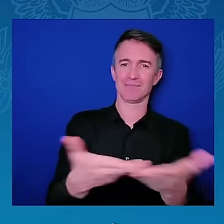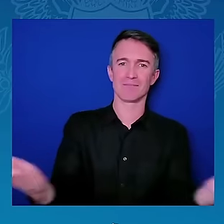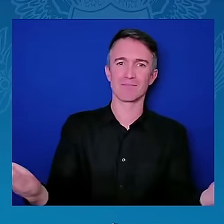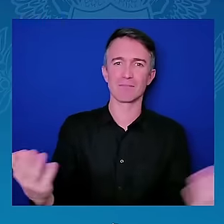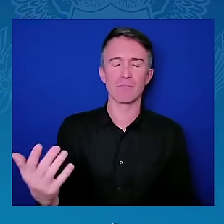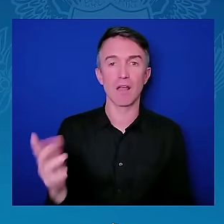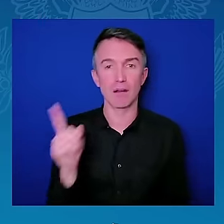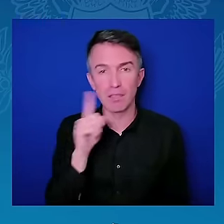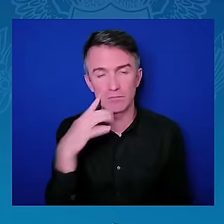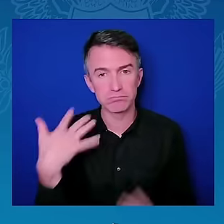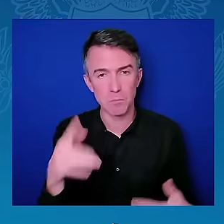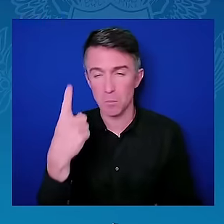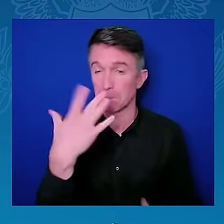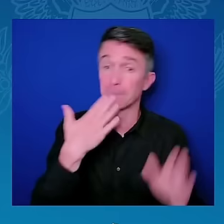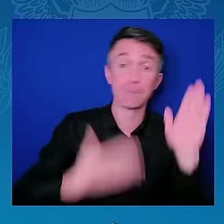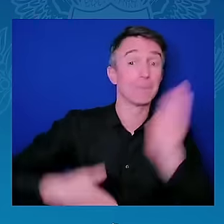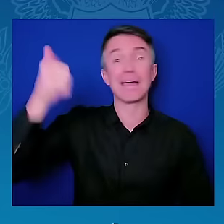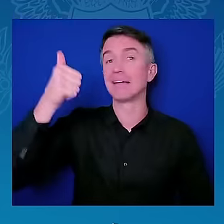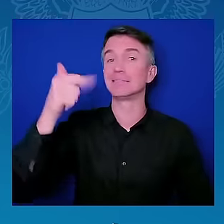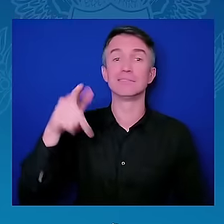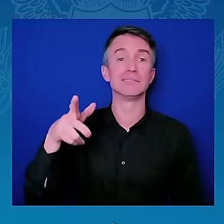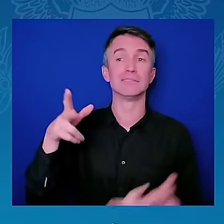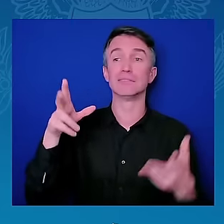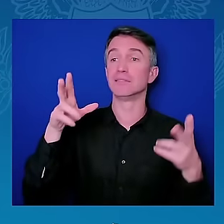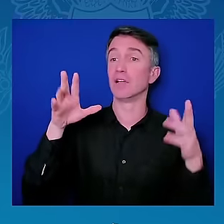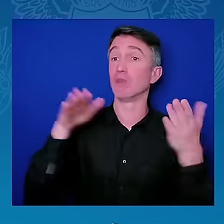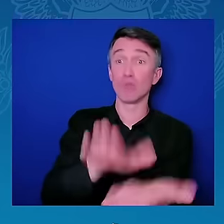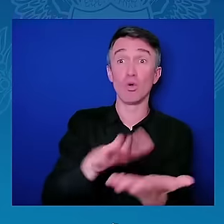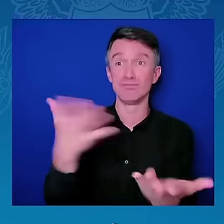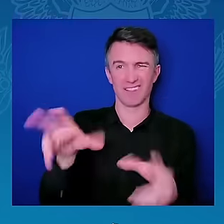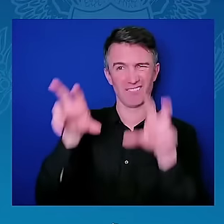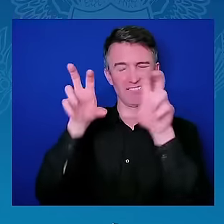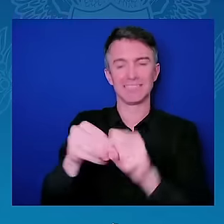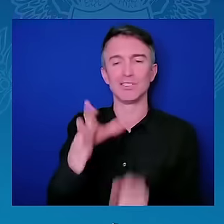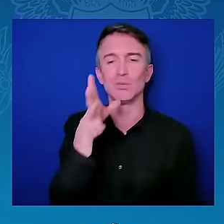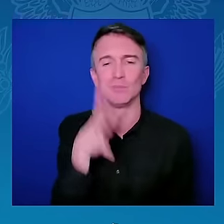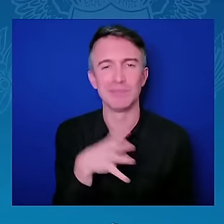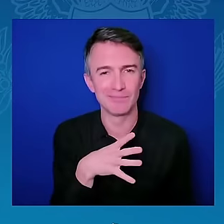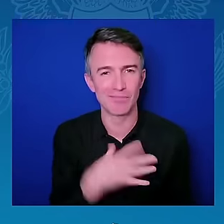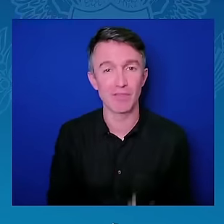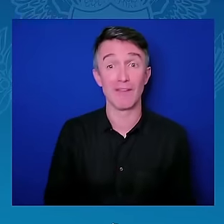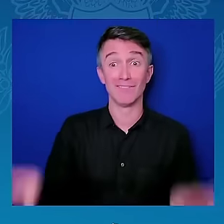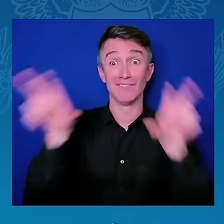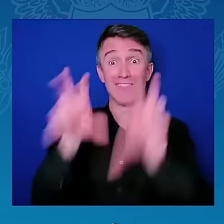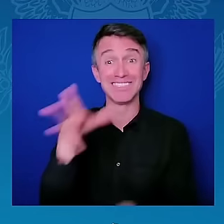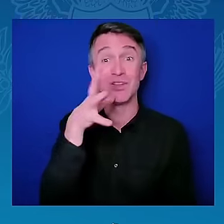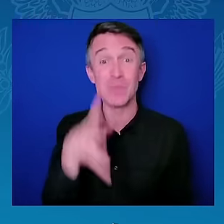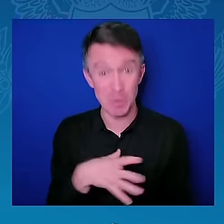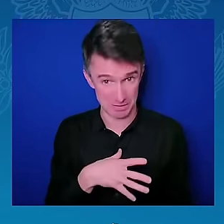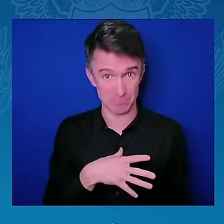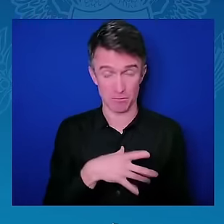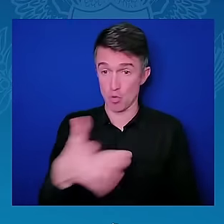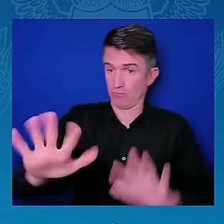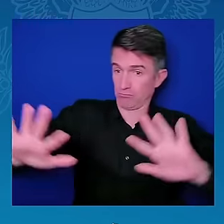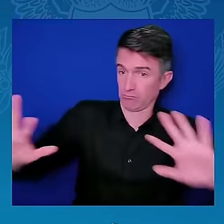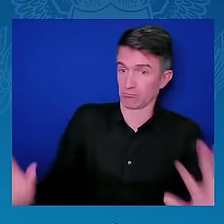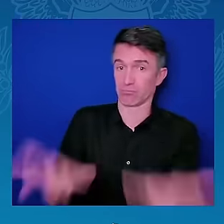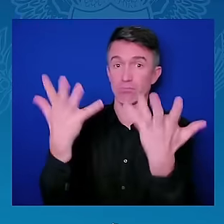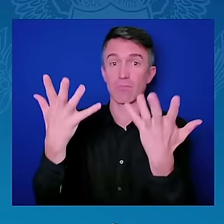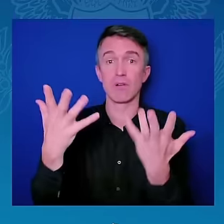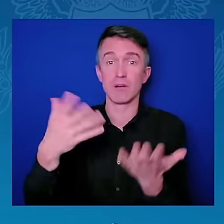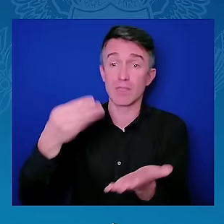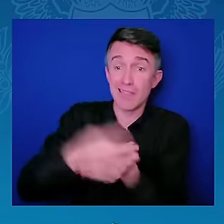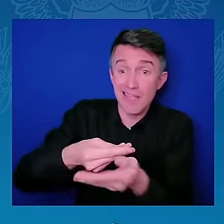when you improve the economic condition of women, families, communities, and all of society